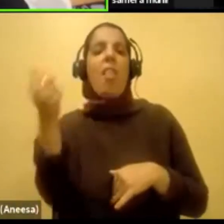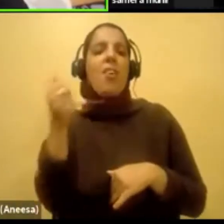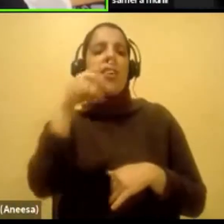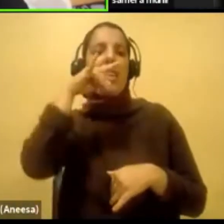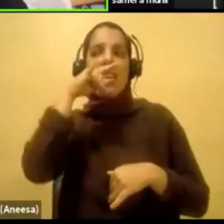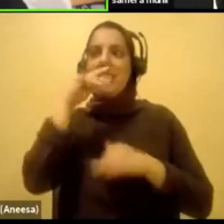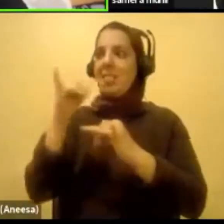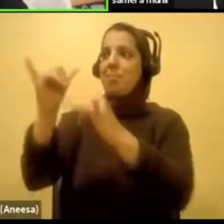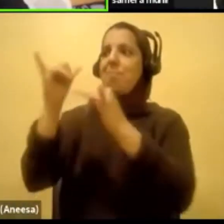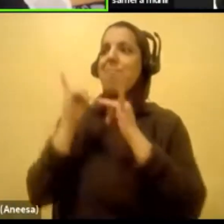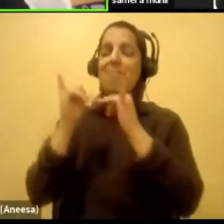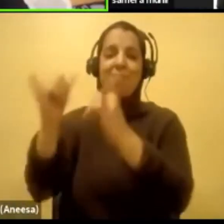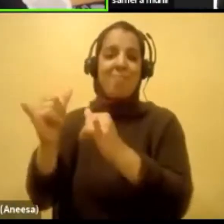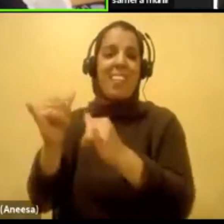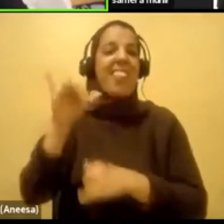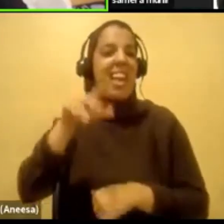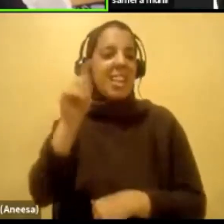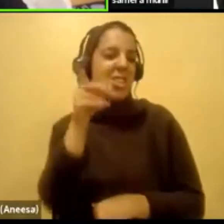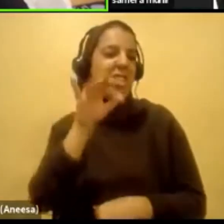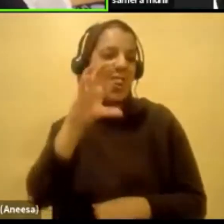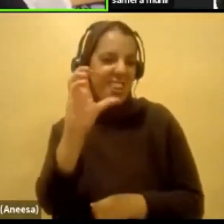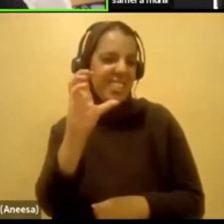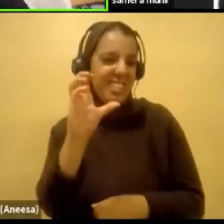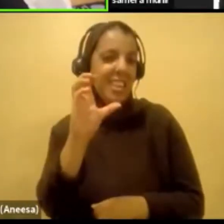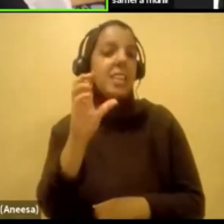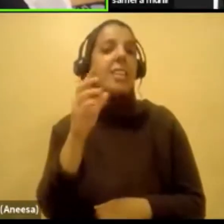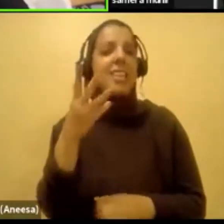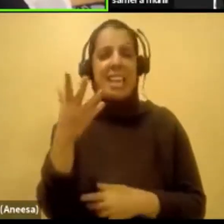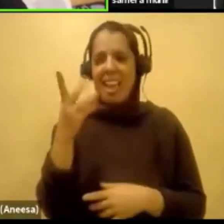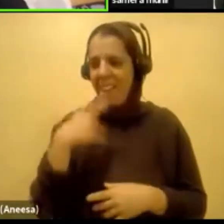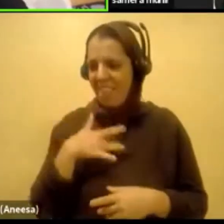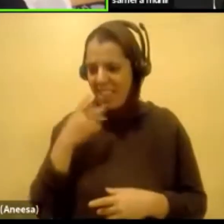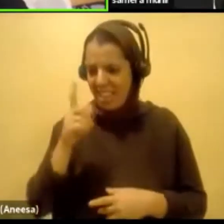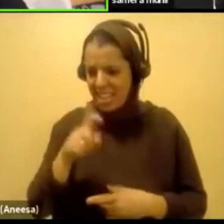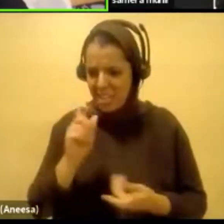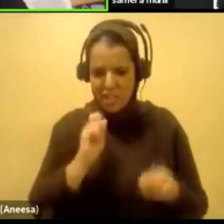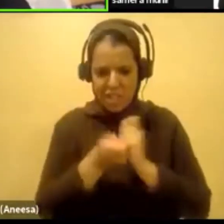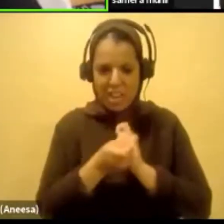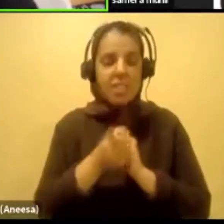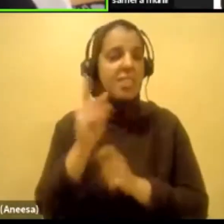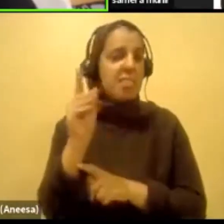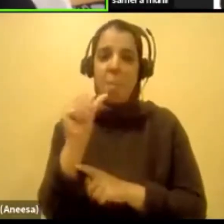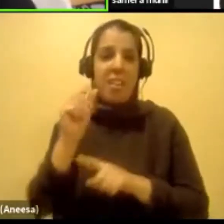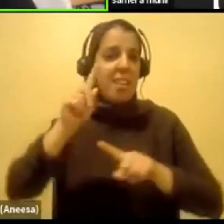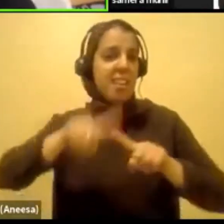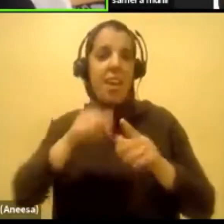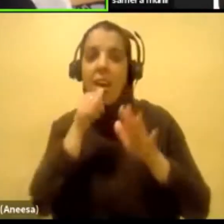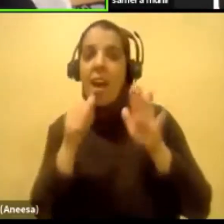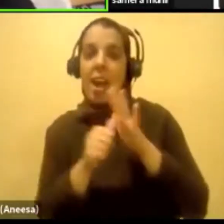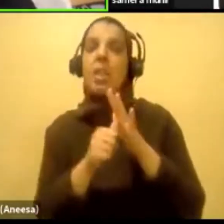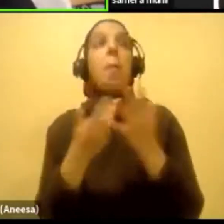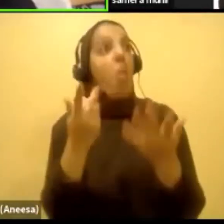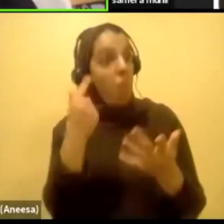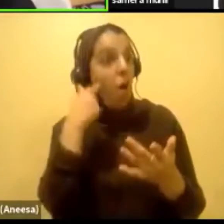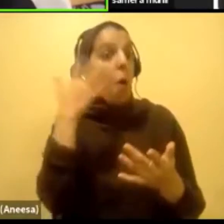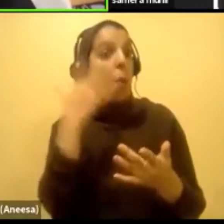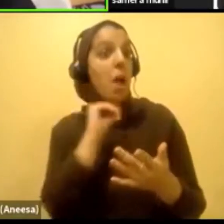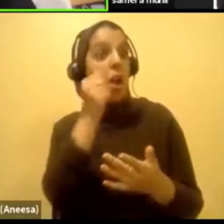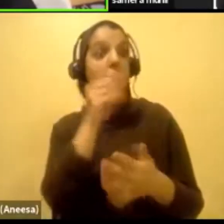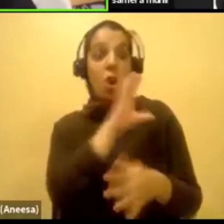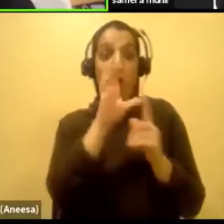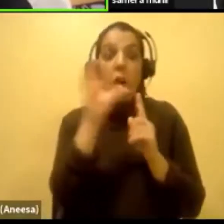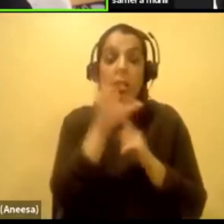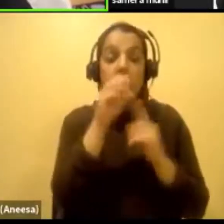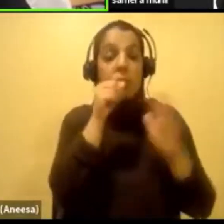change something. I couldn't change my disability. So what else could I change? I could hide my culture. That was something I had